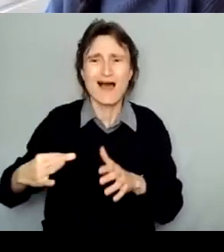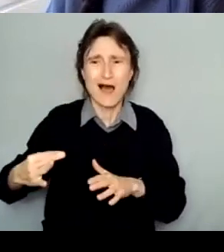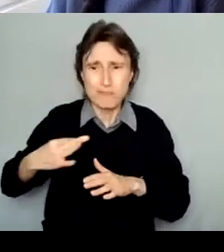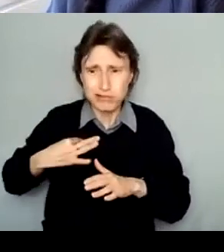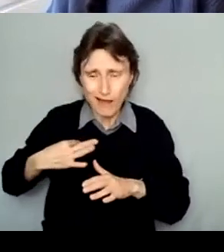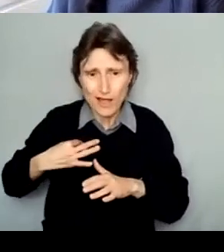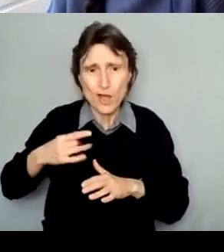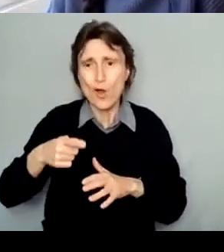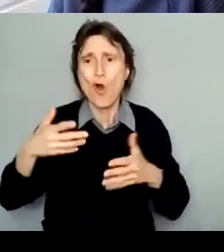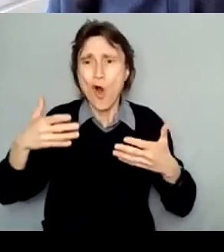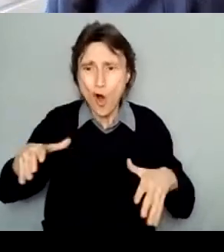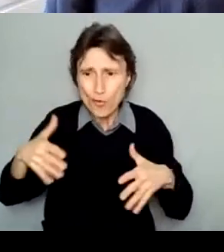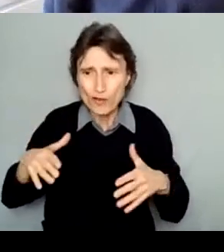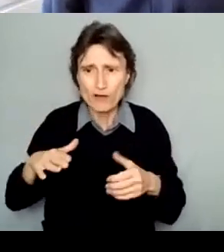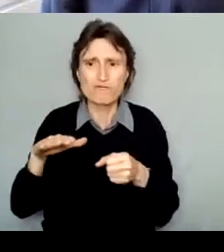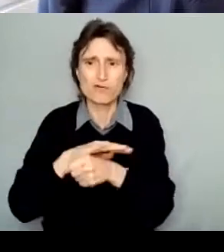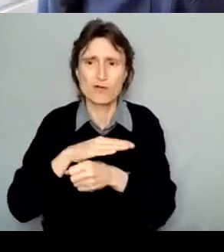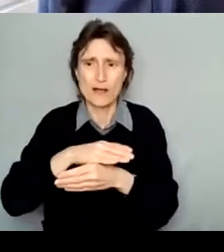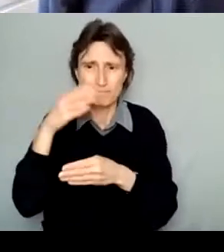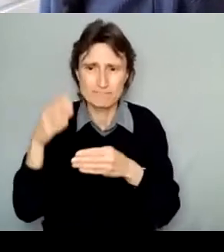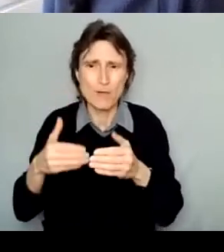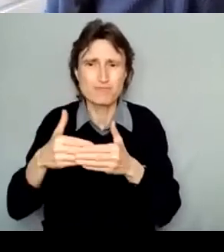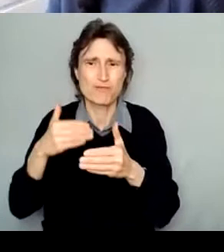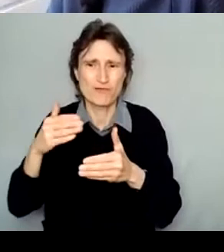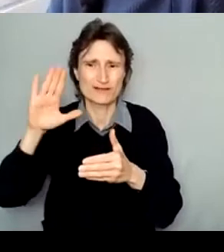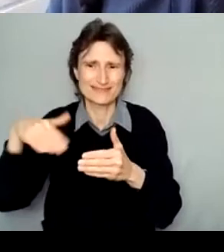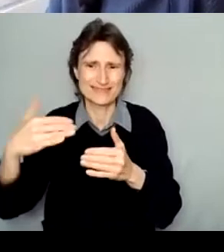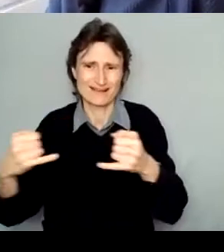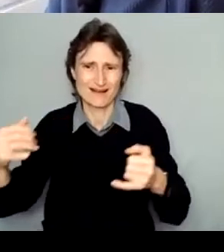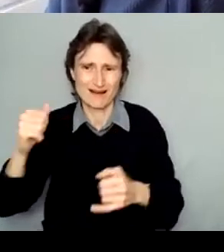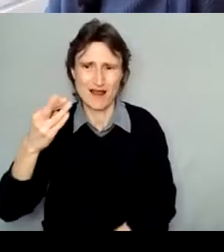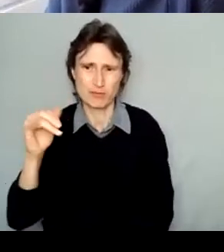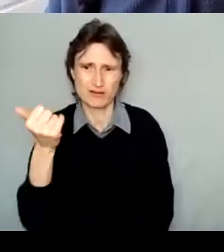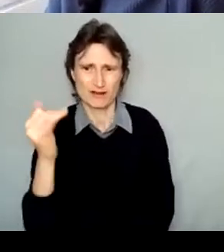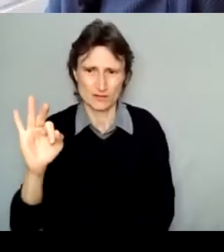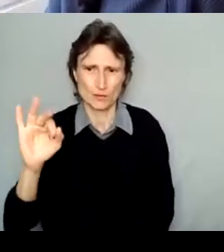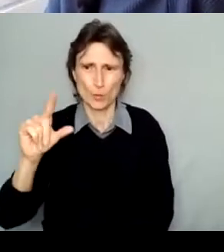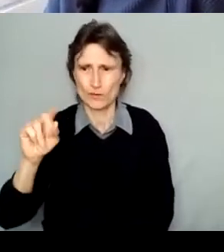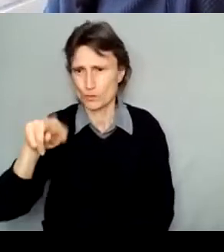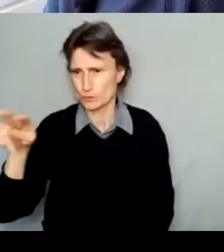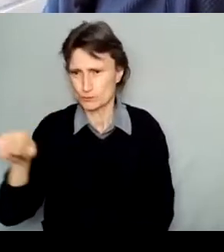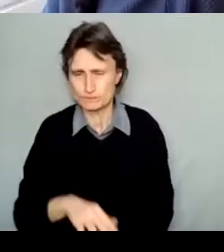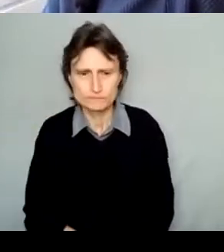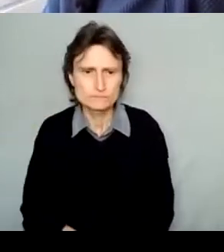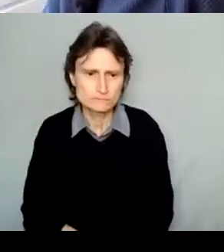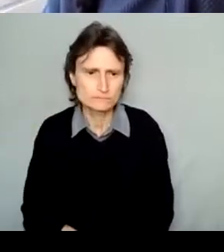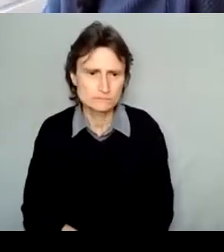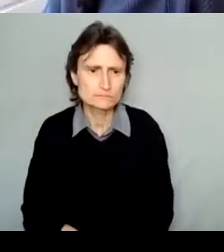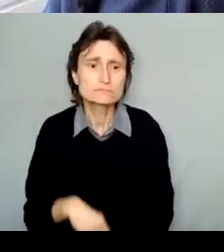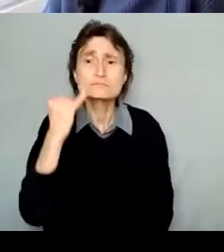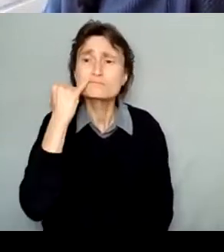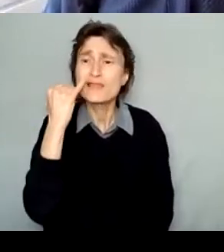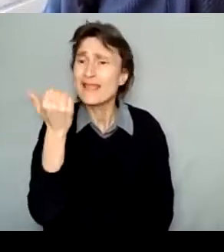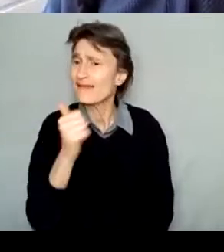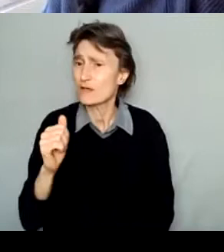already be fully complete before the program deadline of April 19, 2022. If any significant